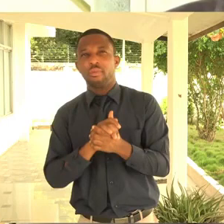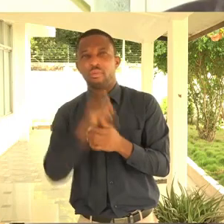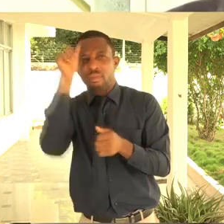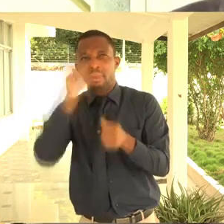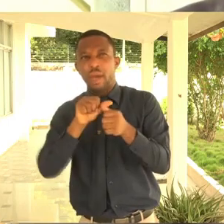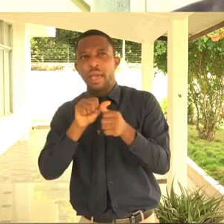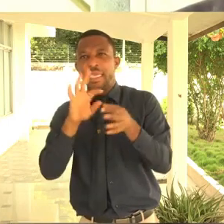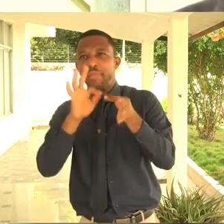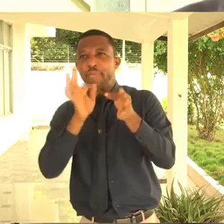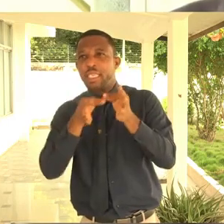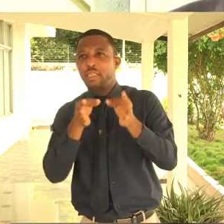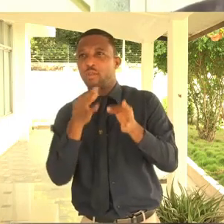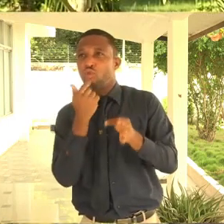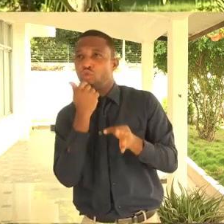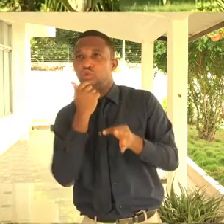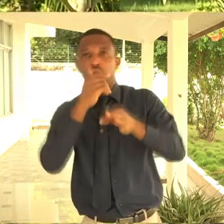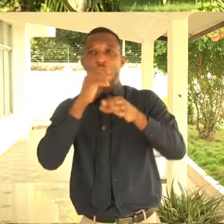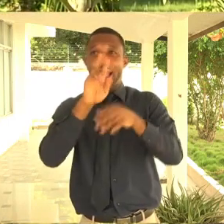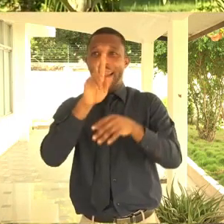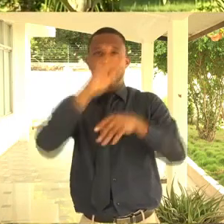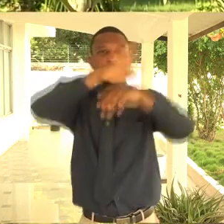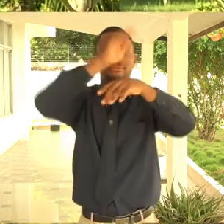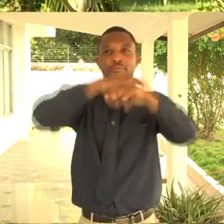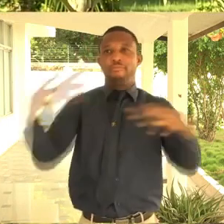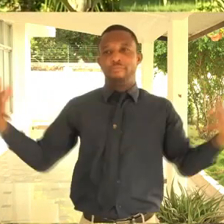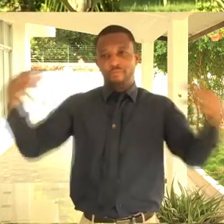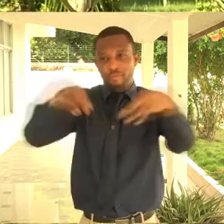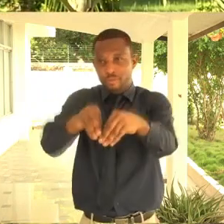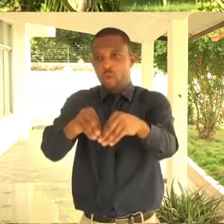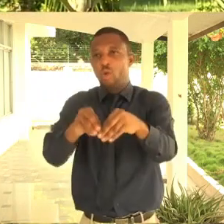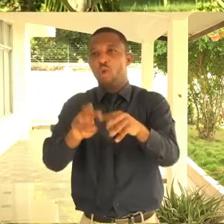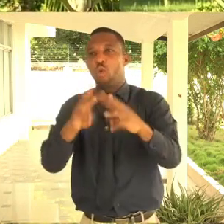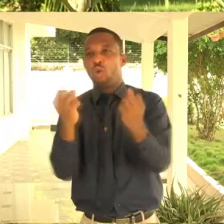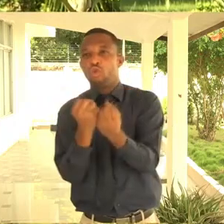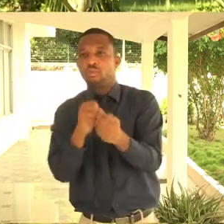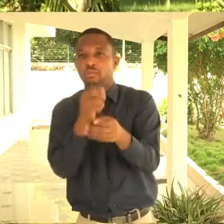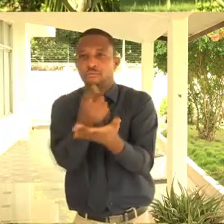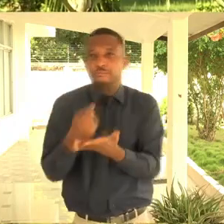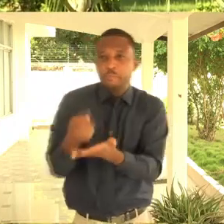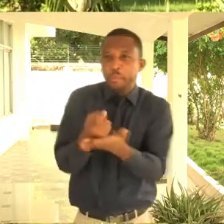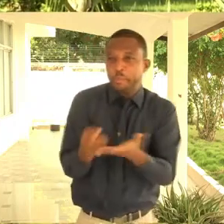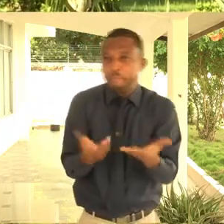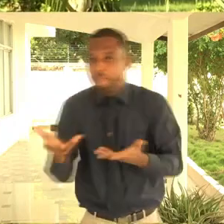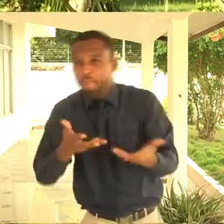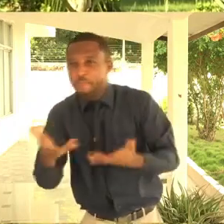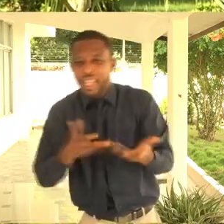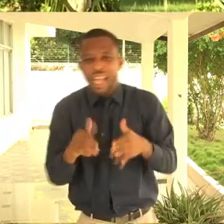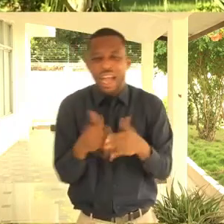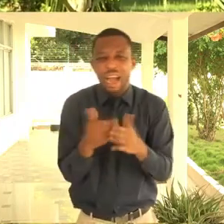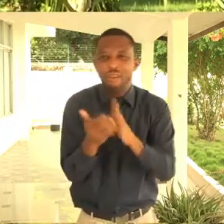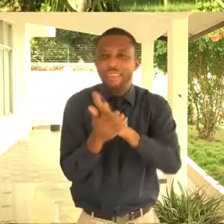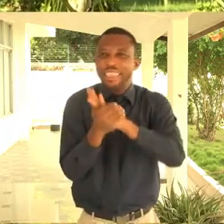for the interpreters in, basically acquire, just to see how we can